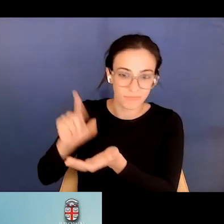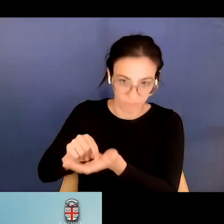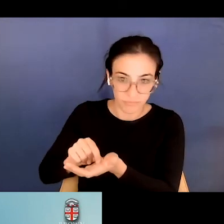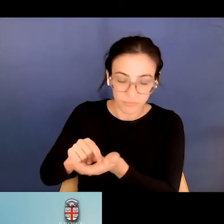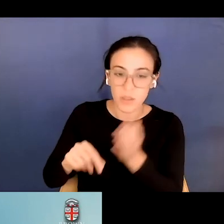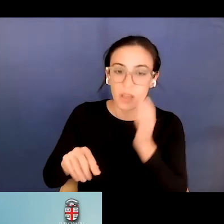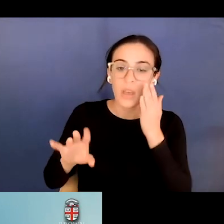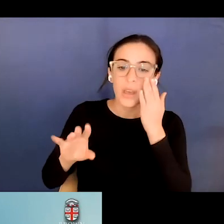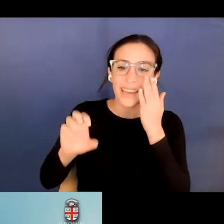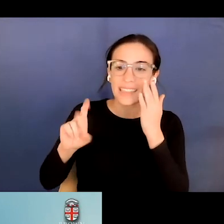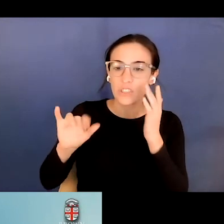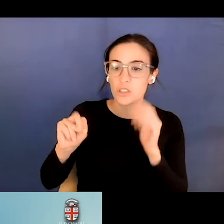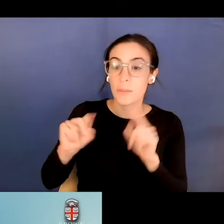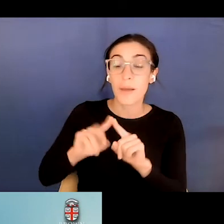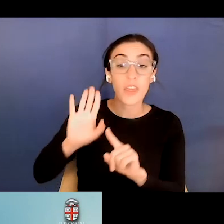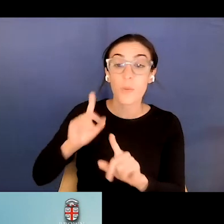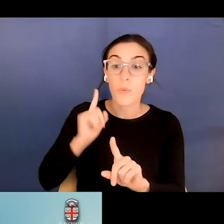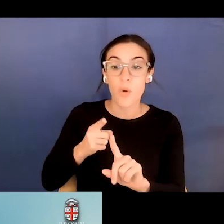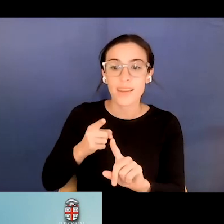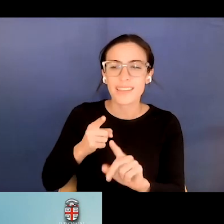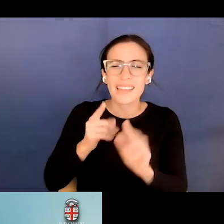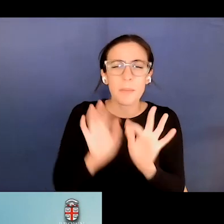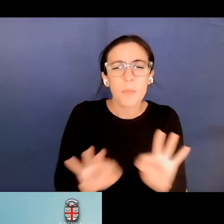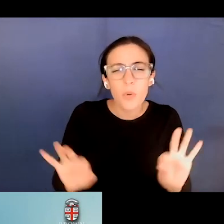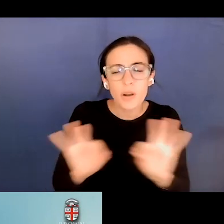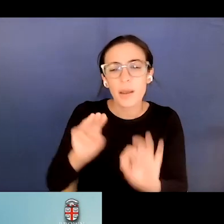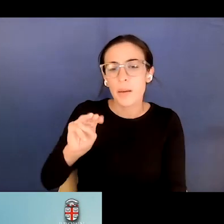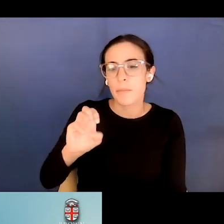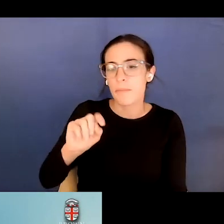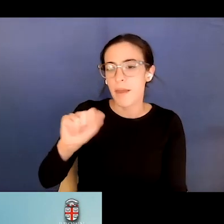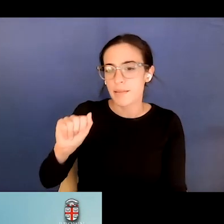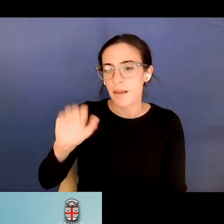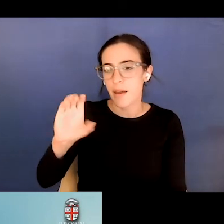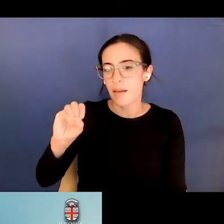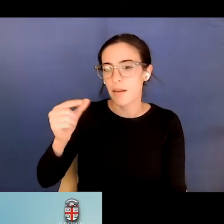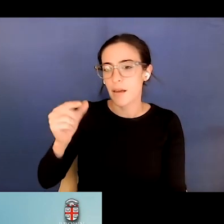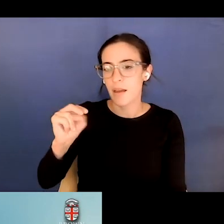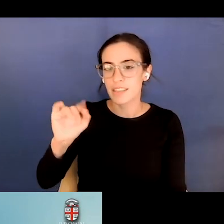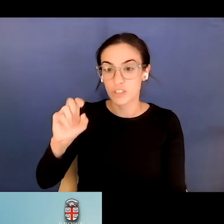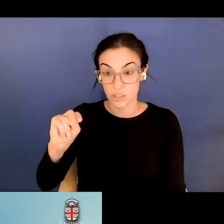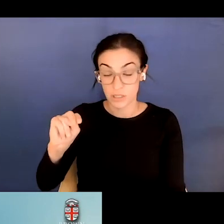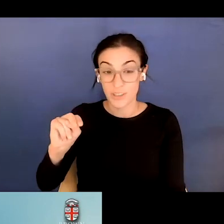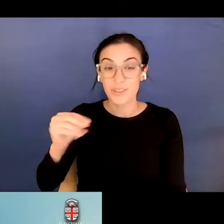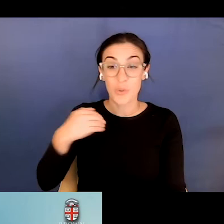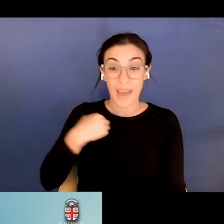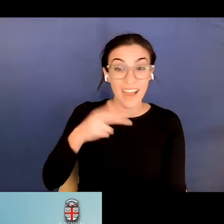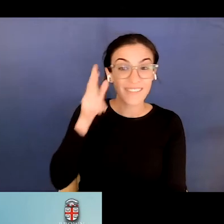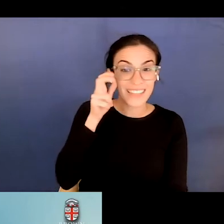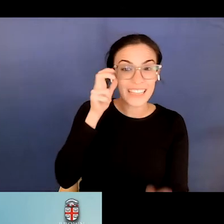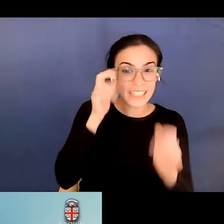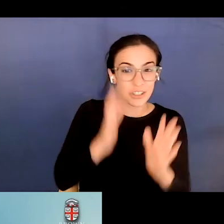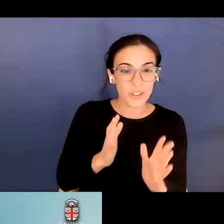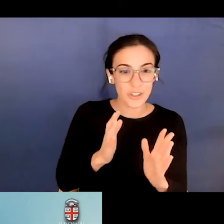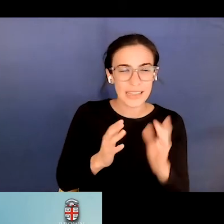is the idea of the importance of metacognition. So, having the listeners be aware of the types of things they're